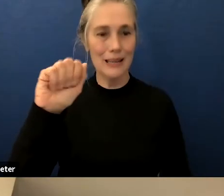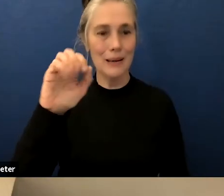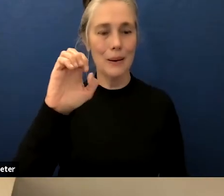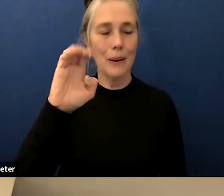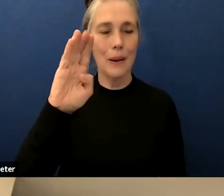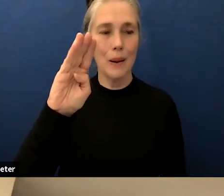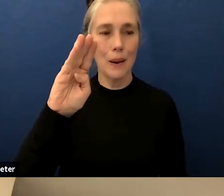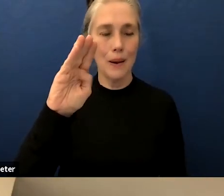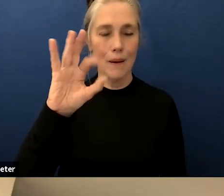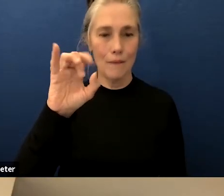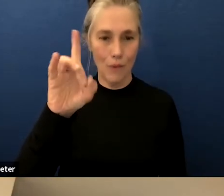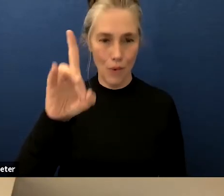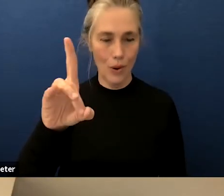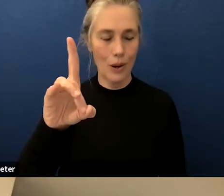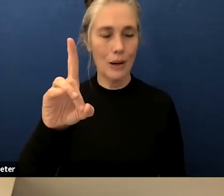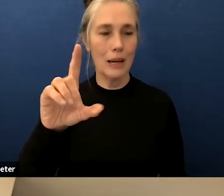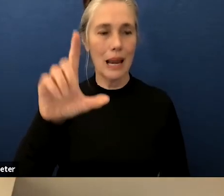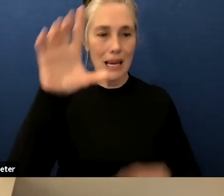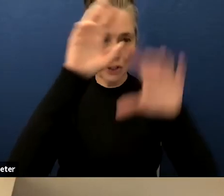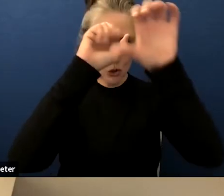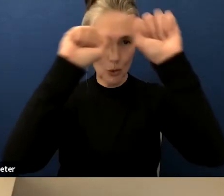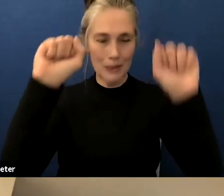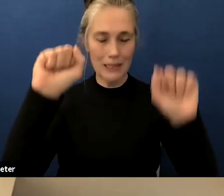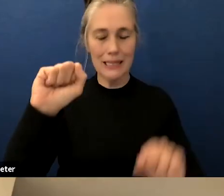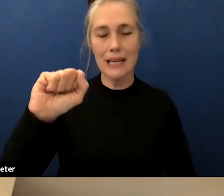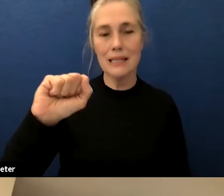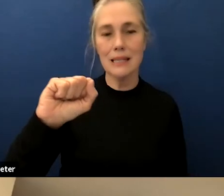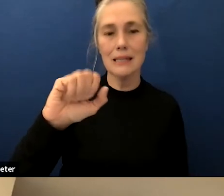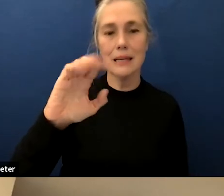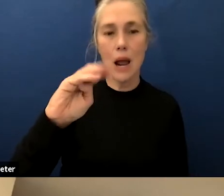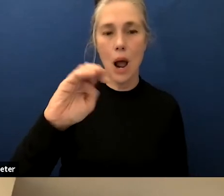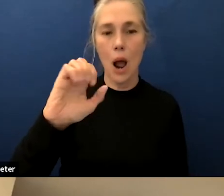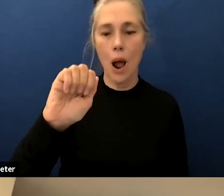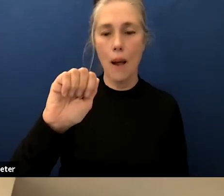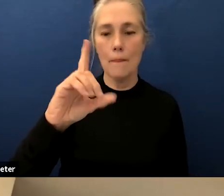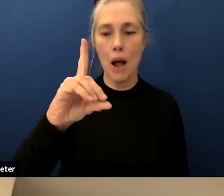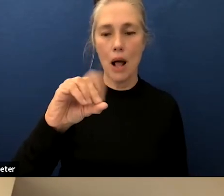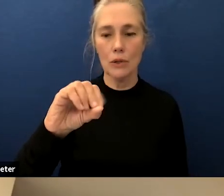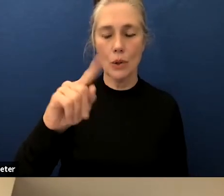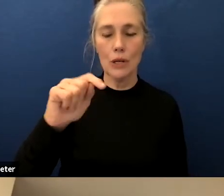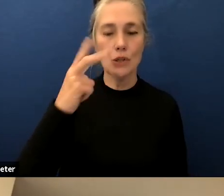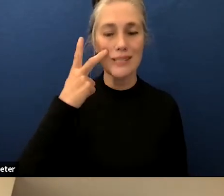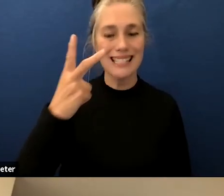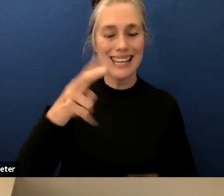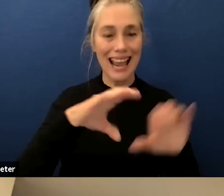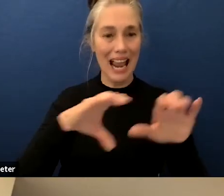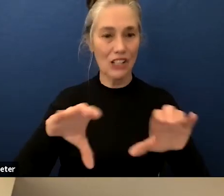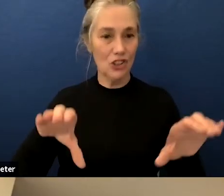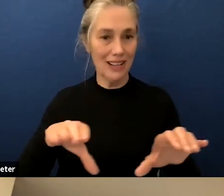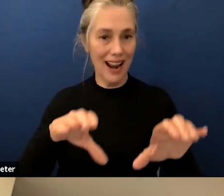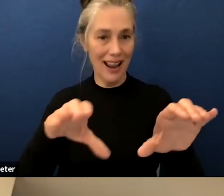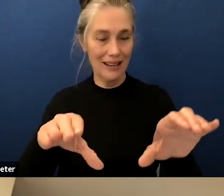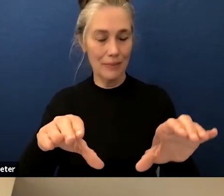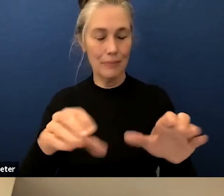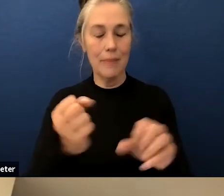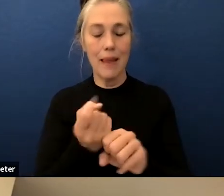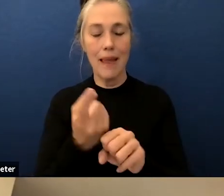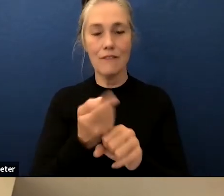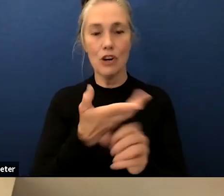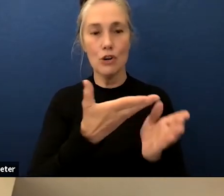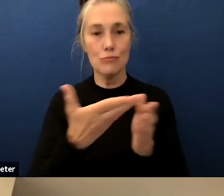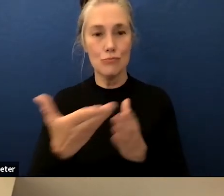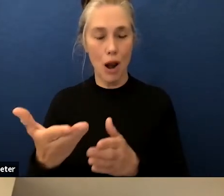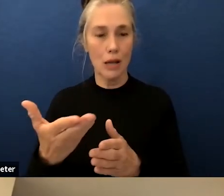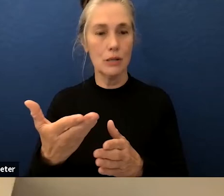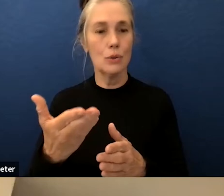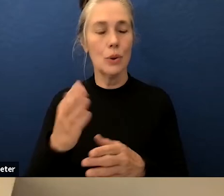Dr. Maldonado what you find in front of you is an action item that is brought to the board each year part of the